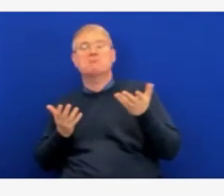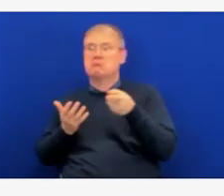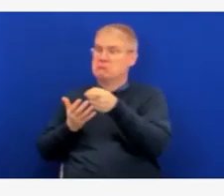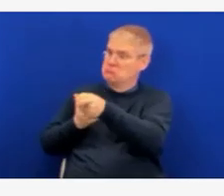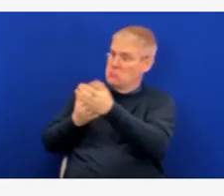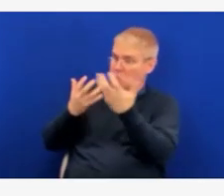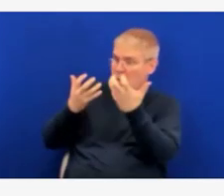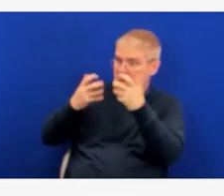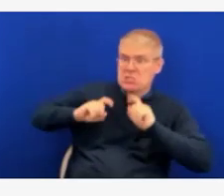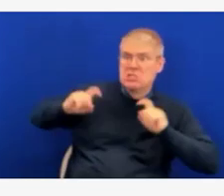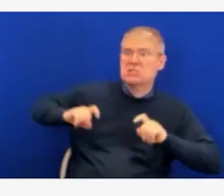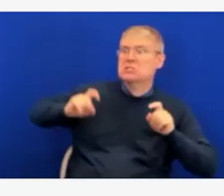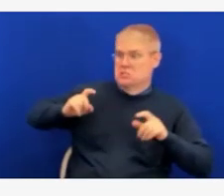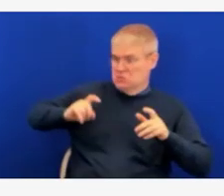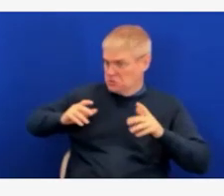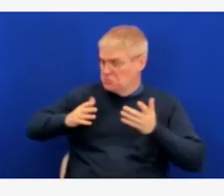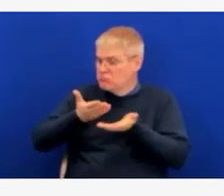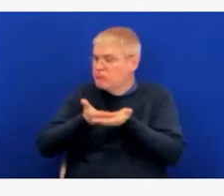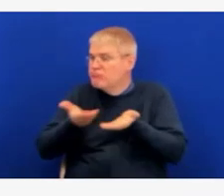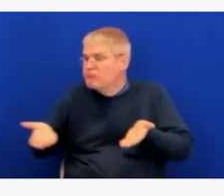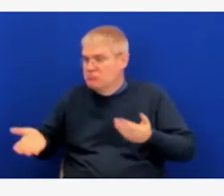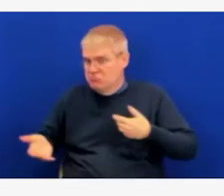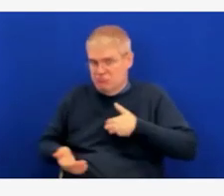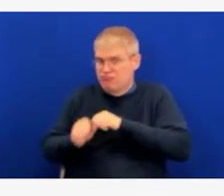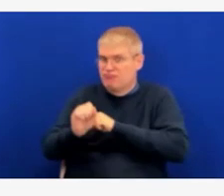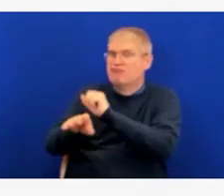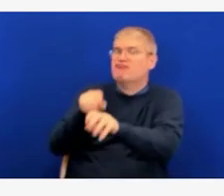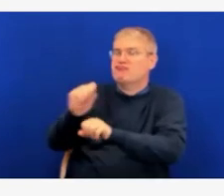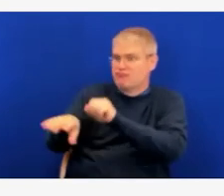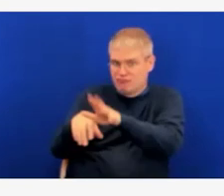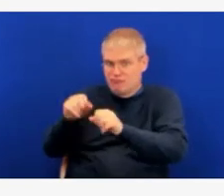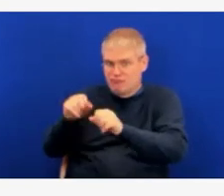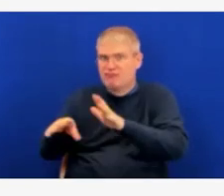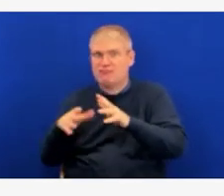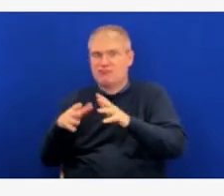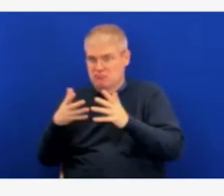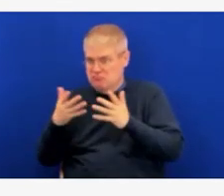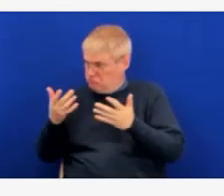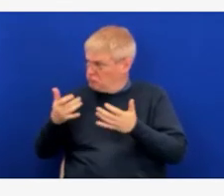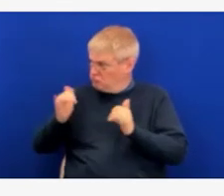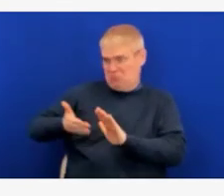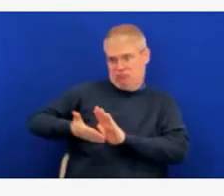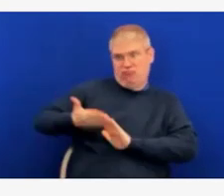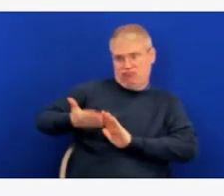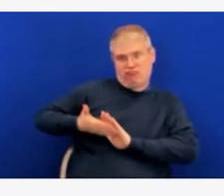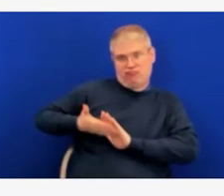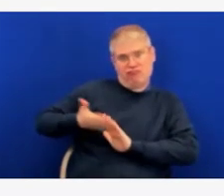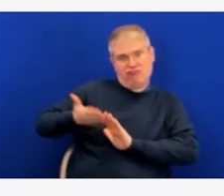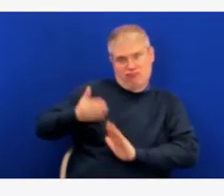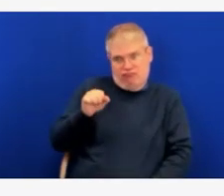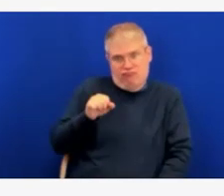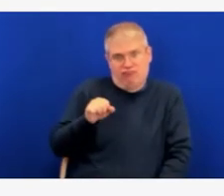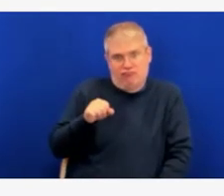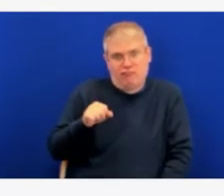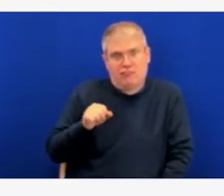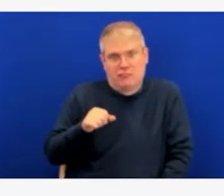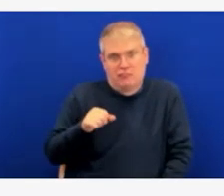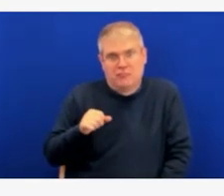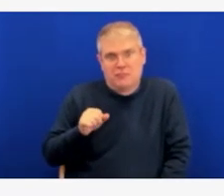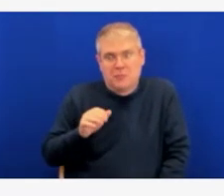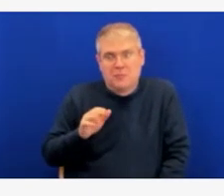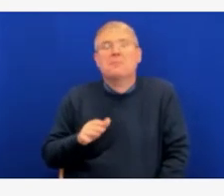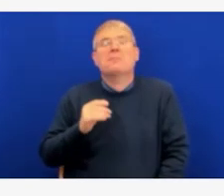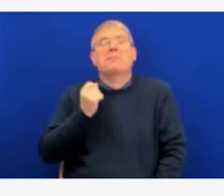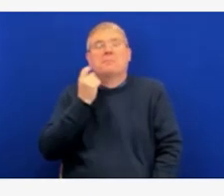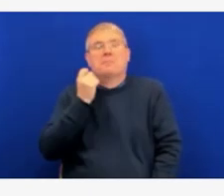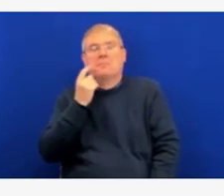having ongoing testing throughout. There are some schools who are still in the kind of